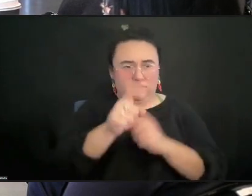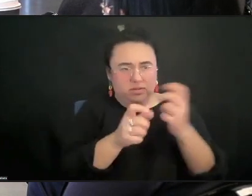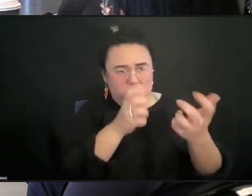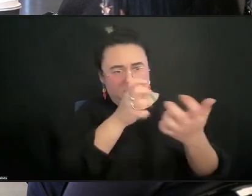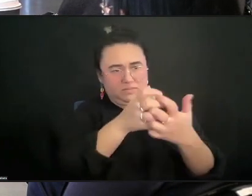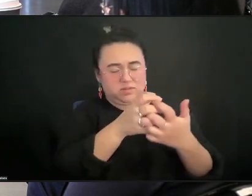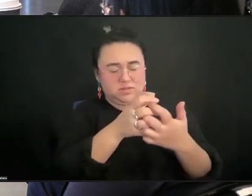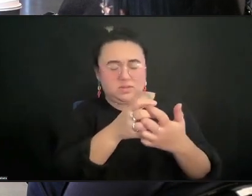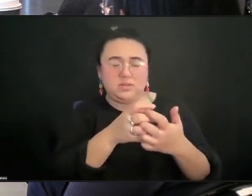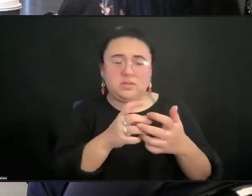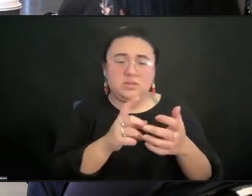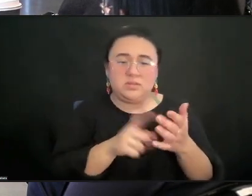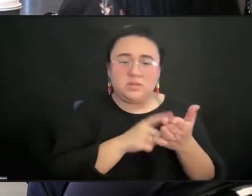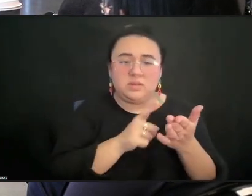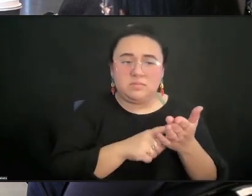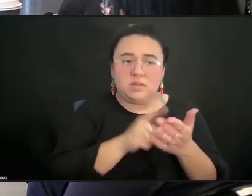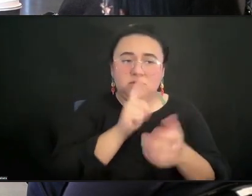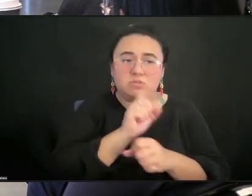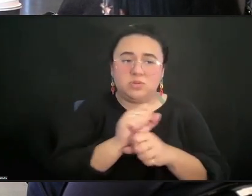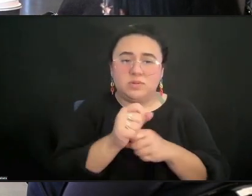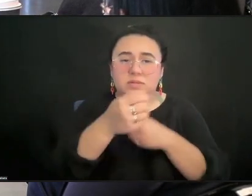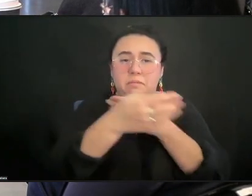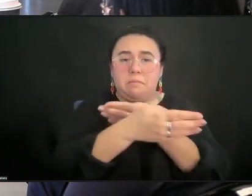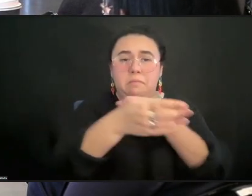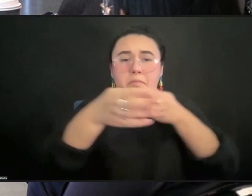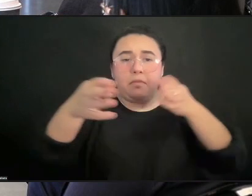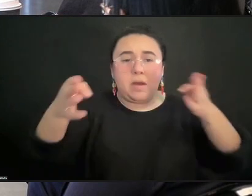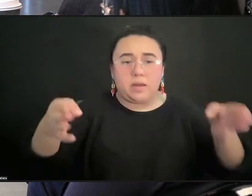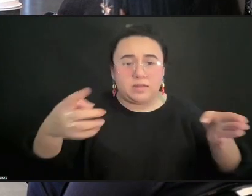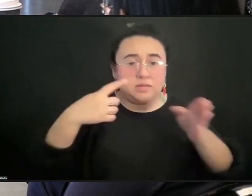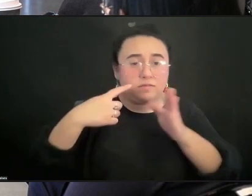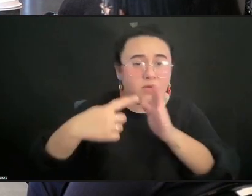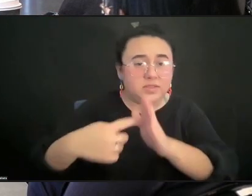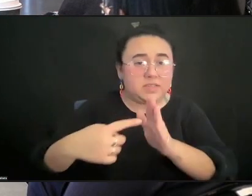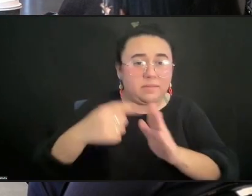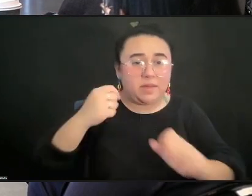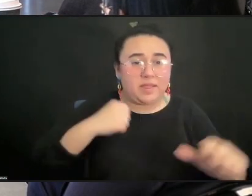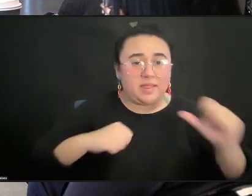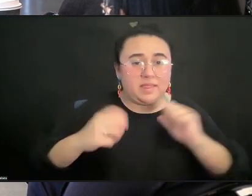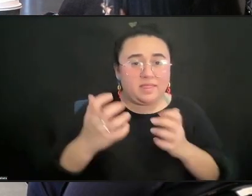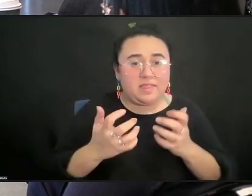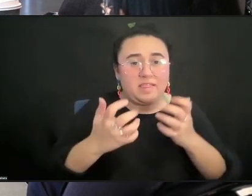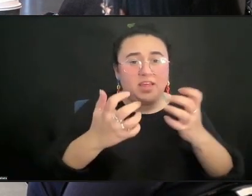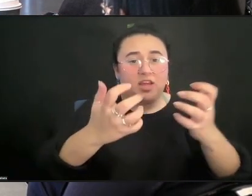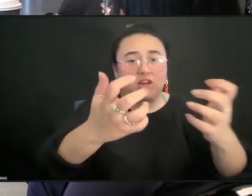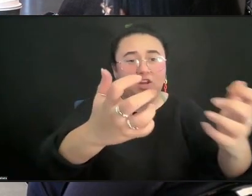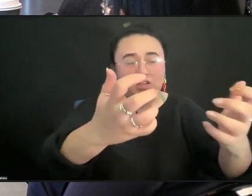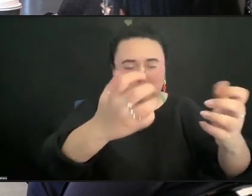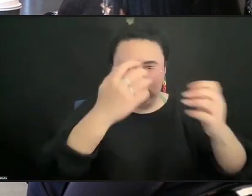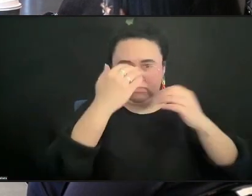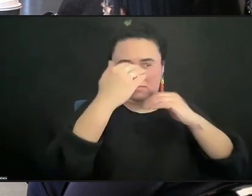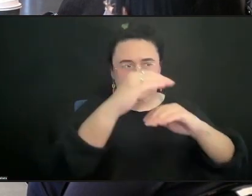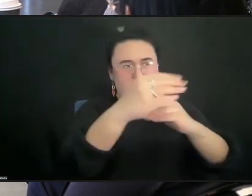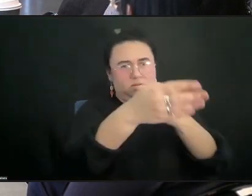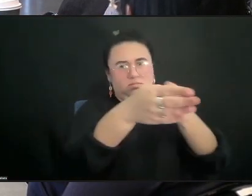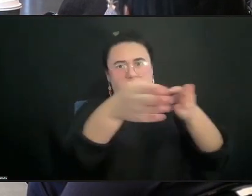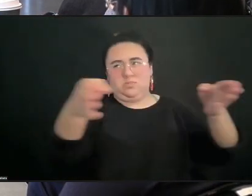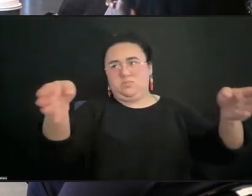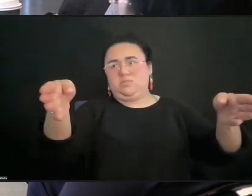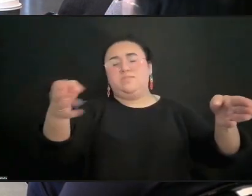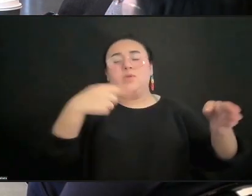right, like theaters. So we just have to be really co-creative together about space